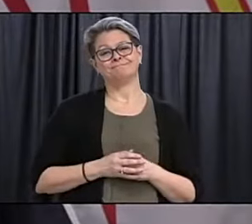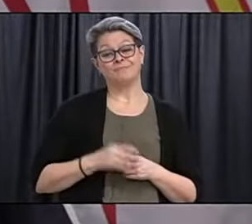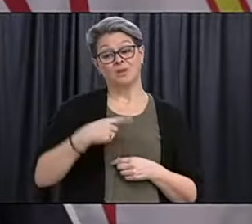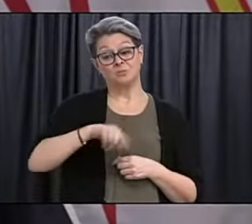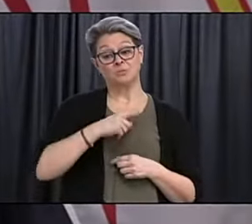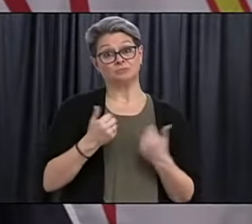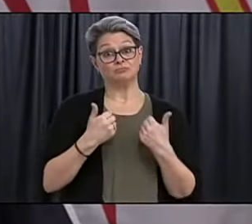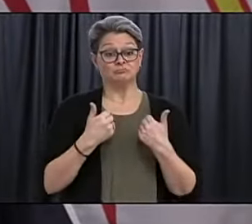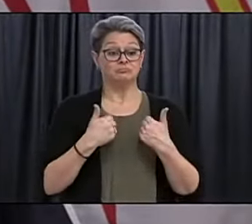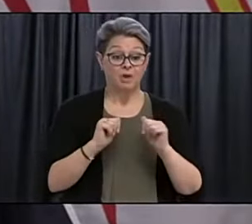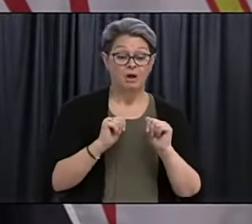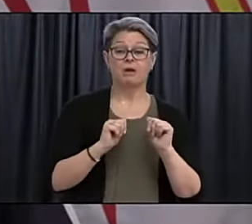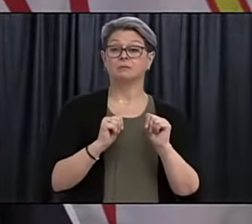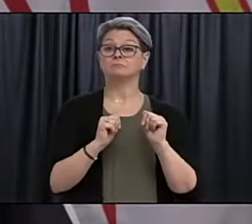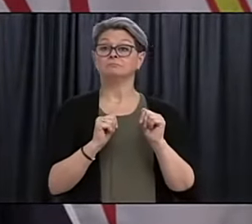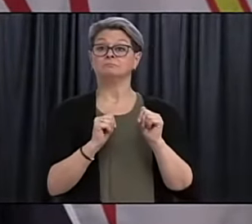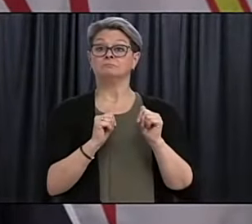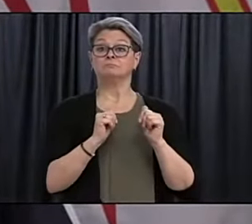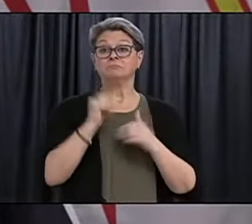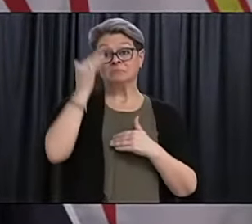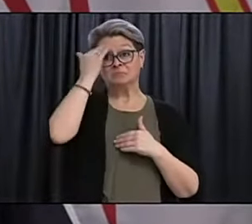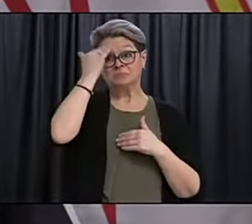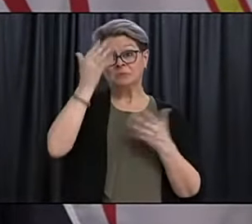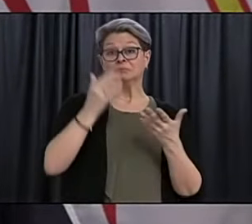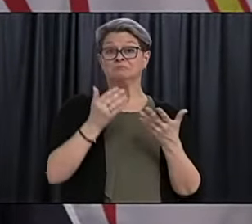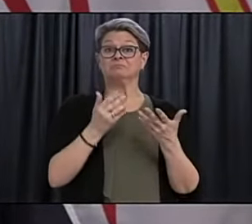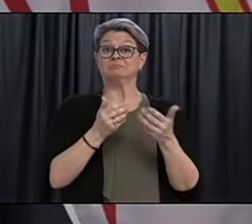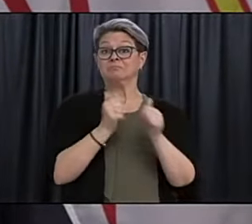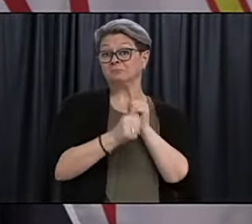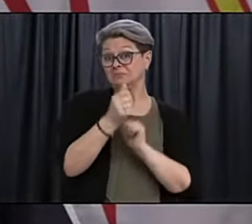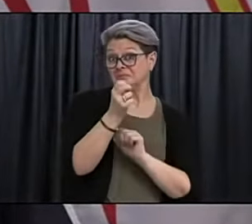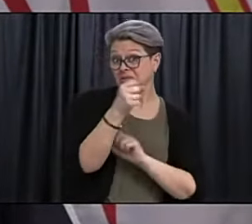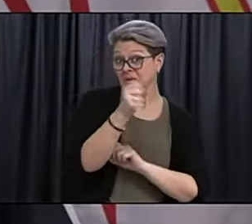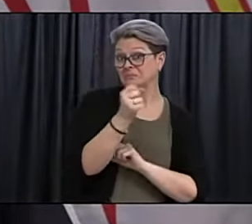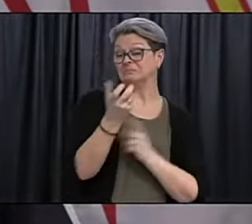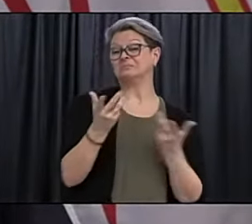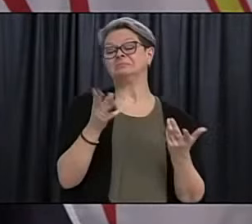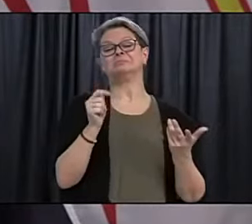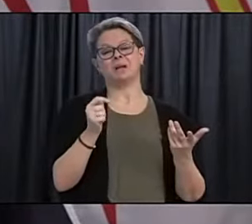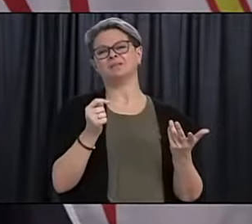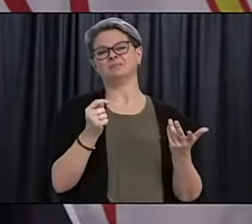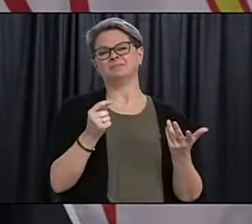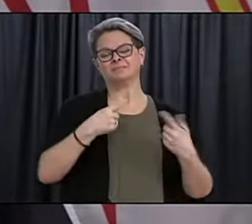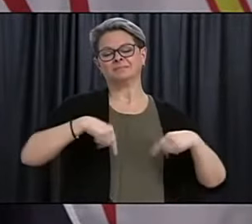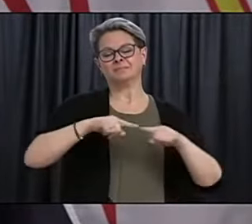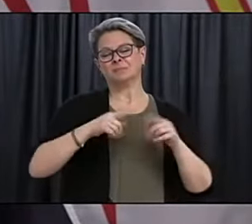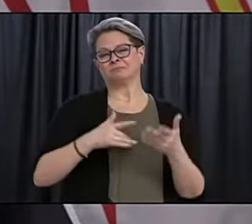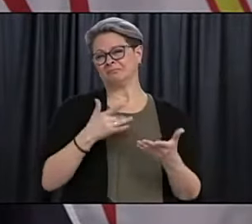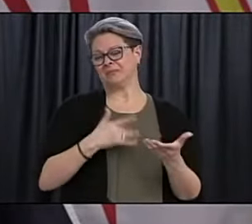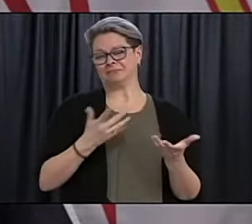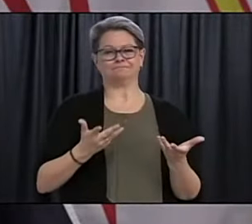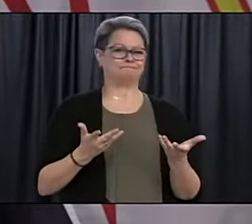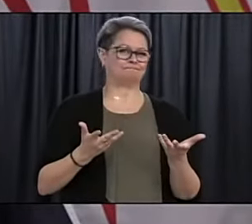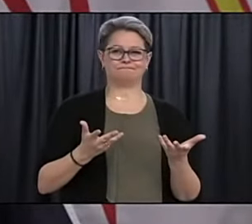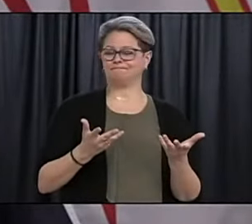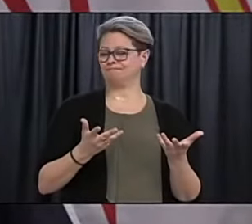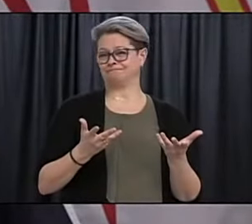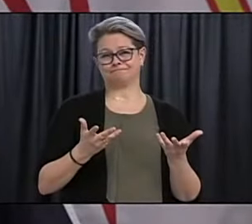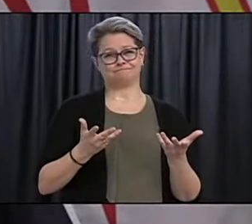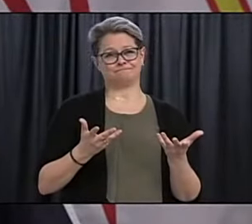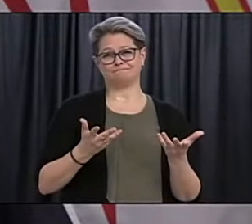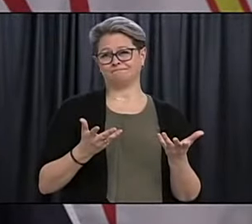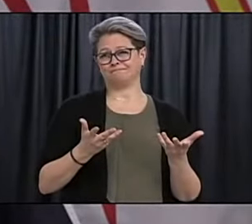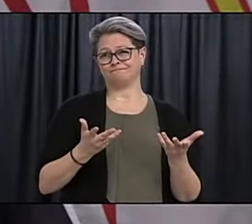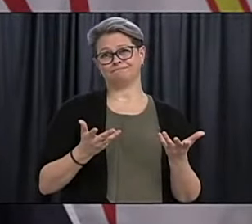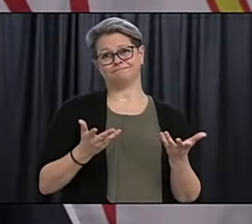is that we are working through them and as we anticipate going to different groups then we'll have some of those